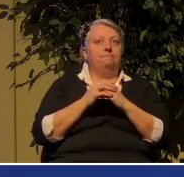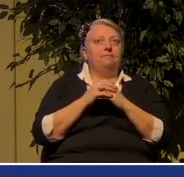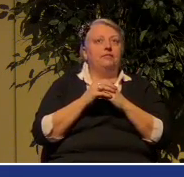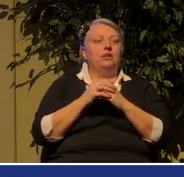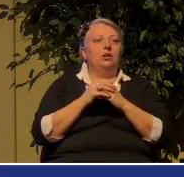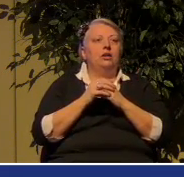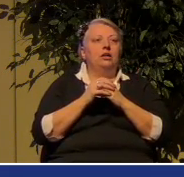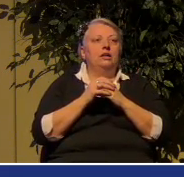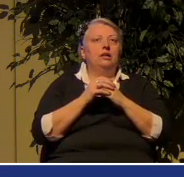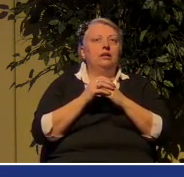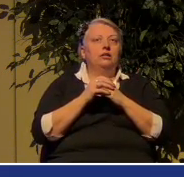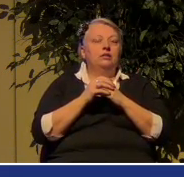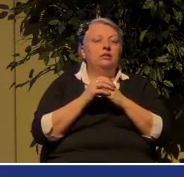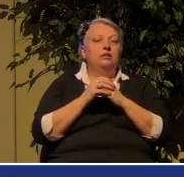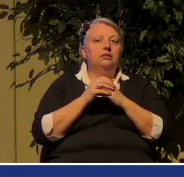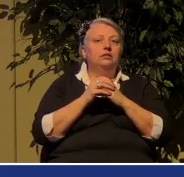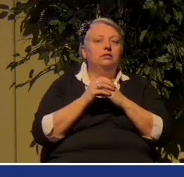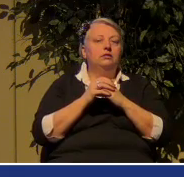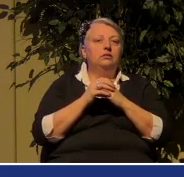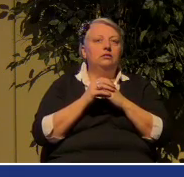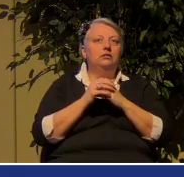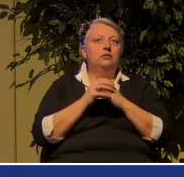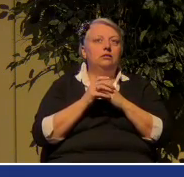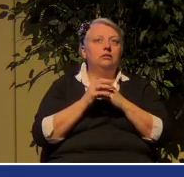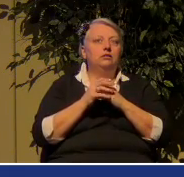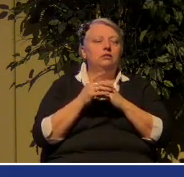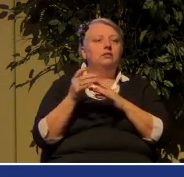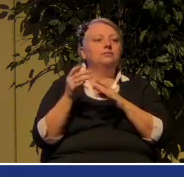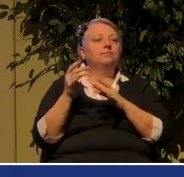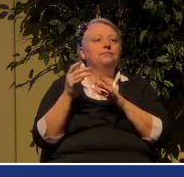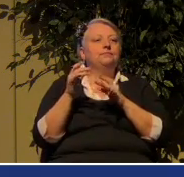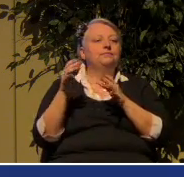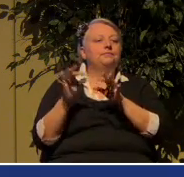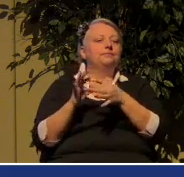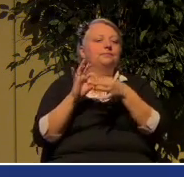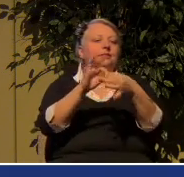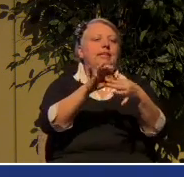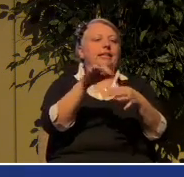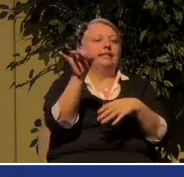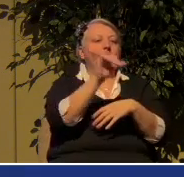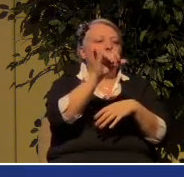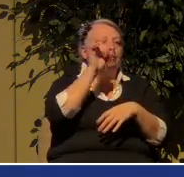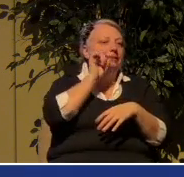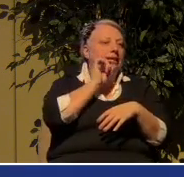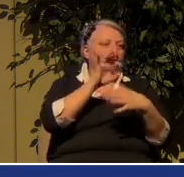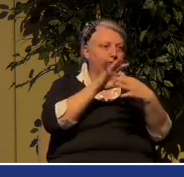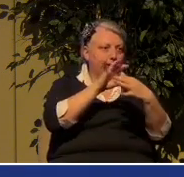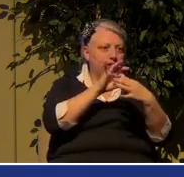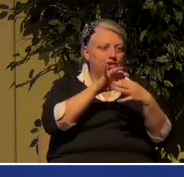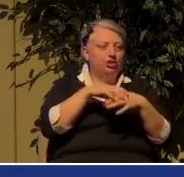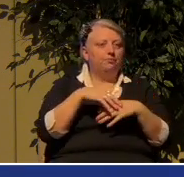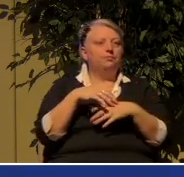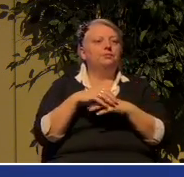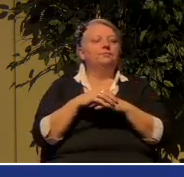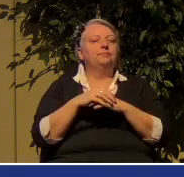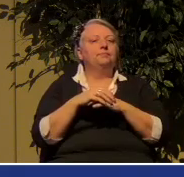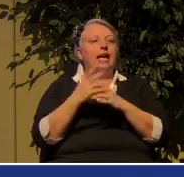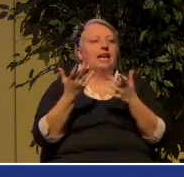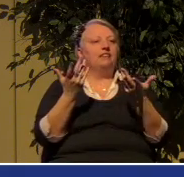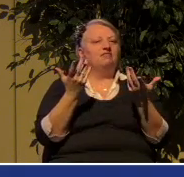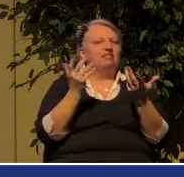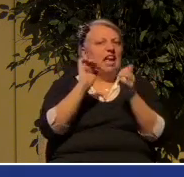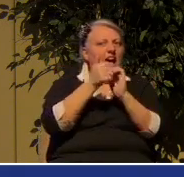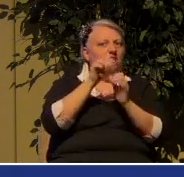mentioned, and that's, of course, the whole issue of same-sex relationships, homosexuality, and its place in the church.